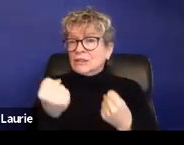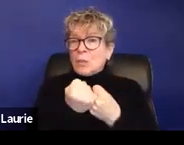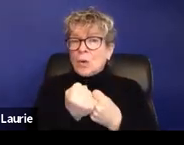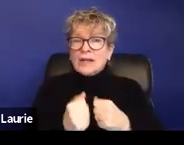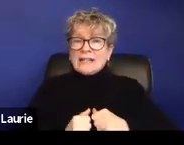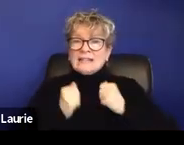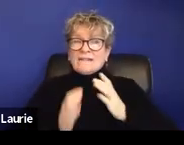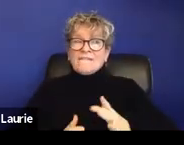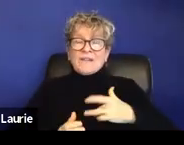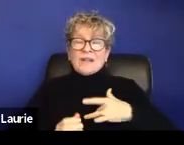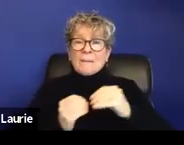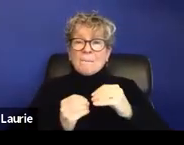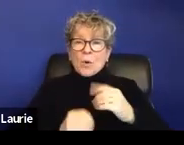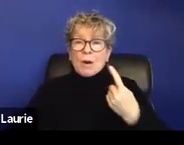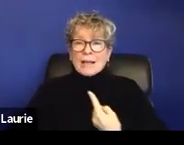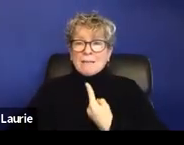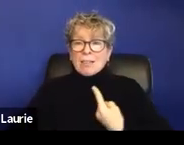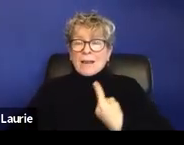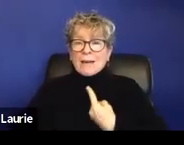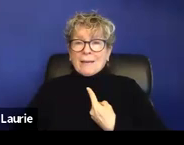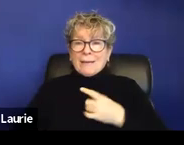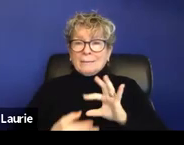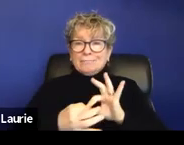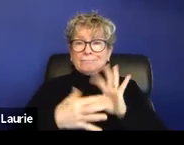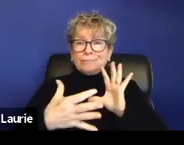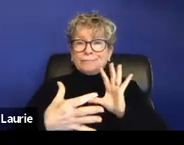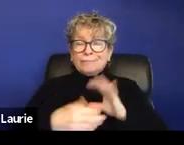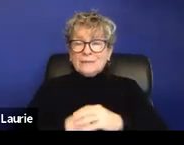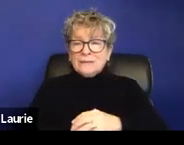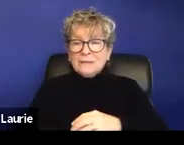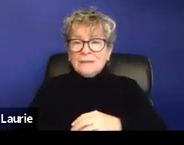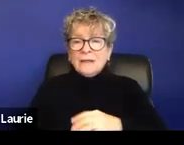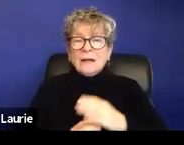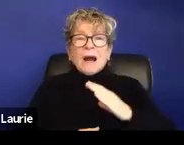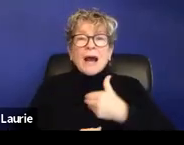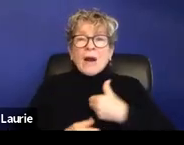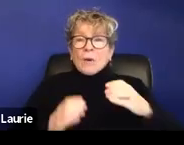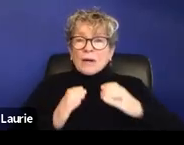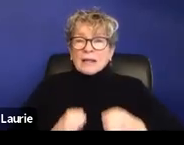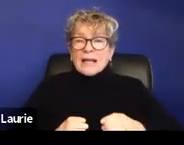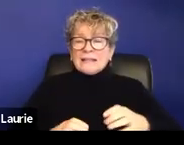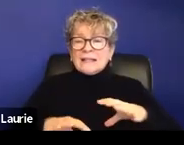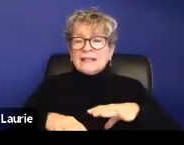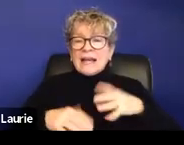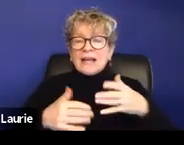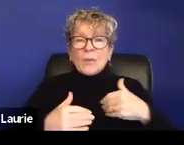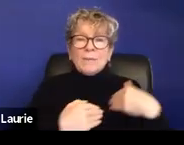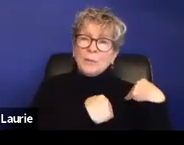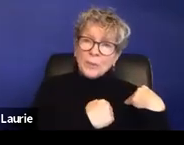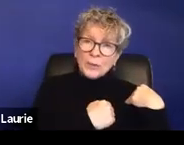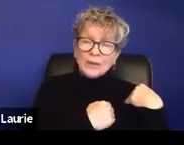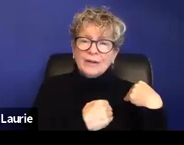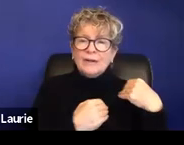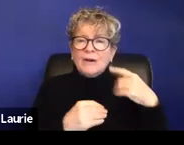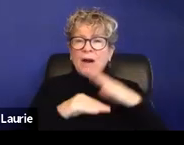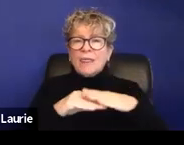and disconnected. More survivors don't want to be our clients that we work with. They don't want to be a burden on like